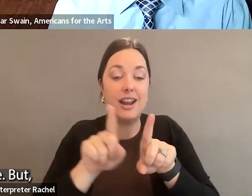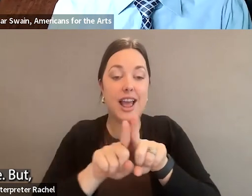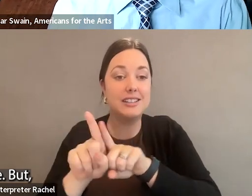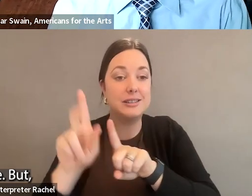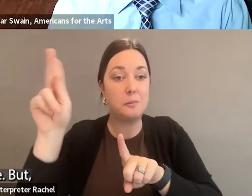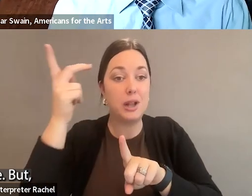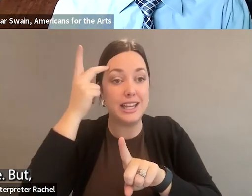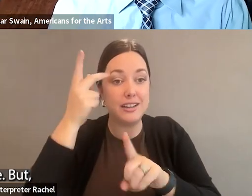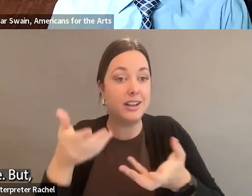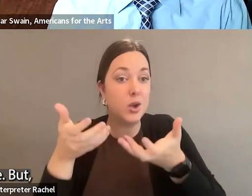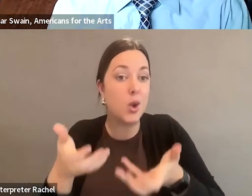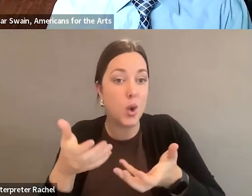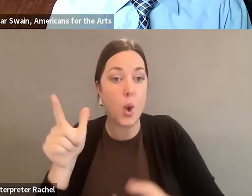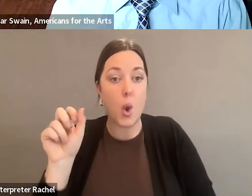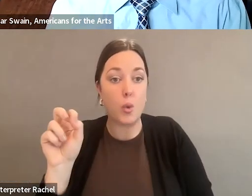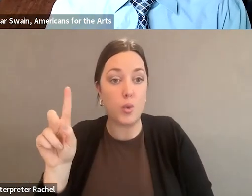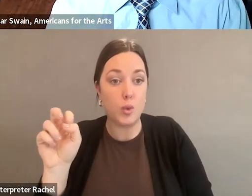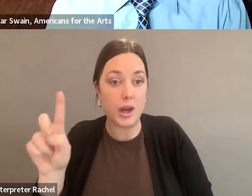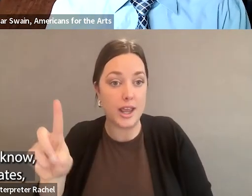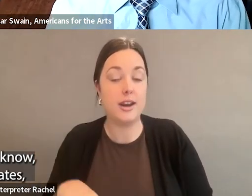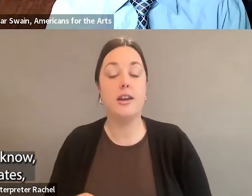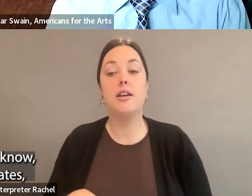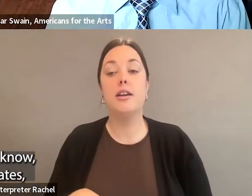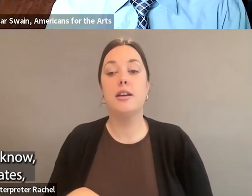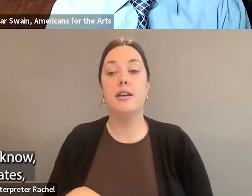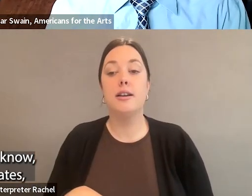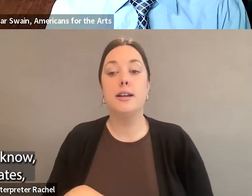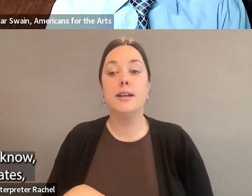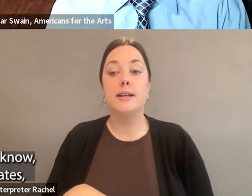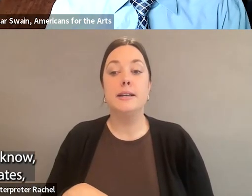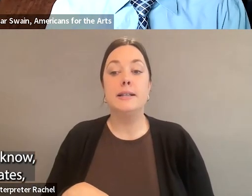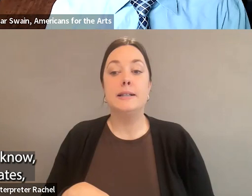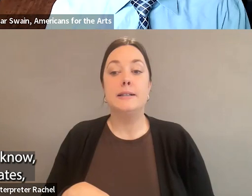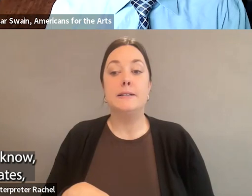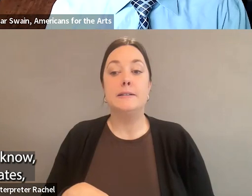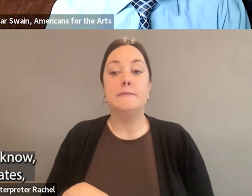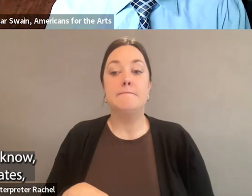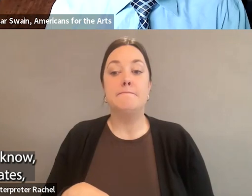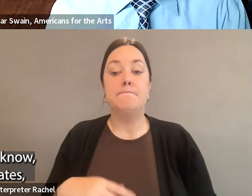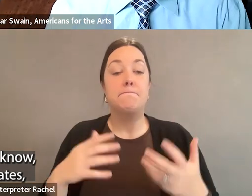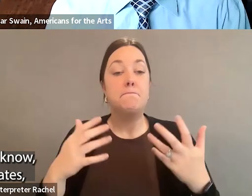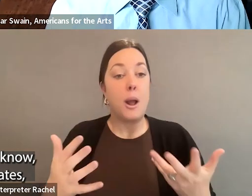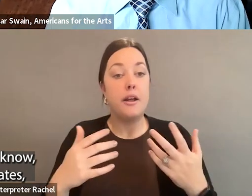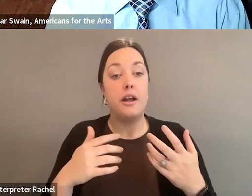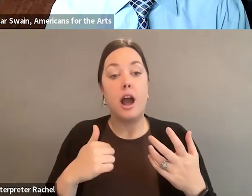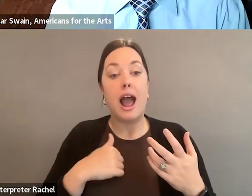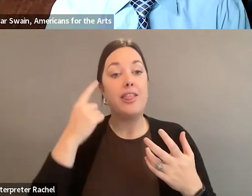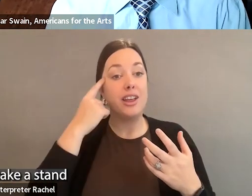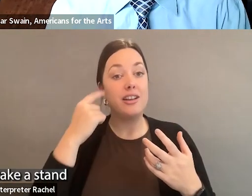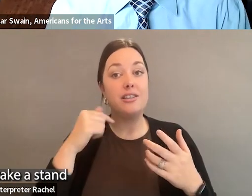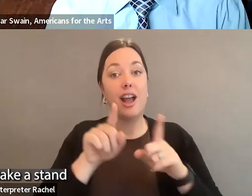in some sense. But, you know, I think, you know, I think as arts advocates,